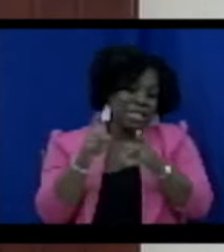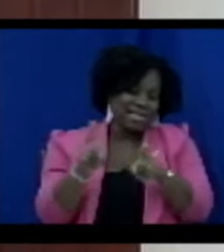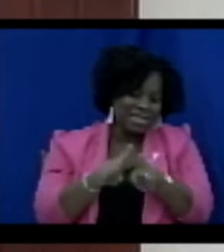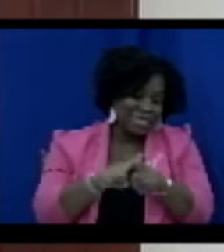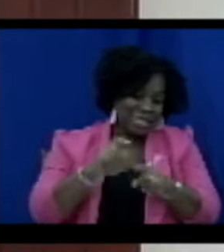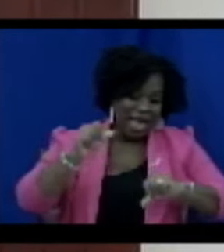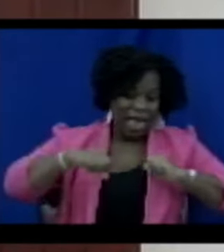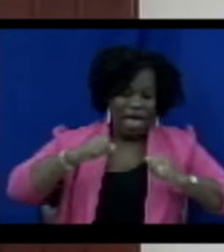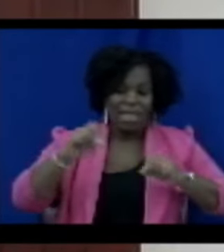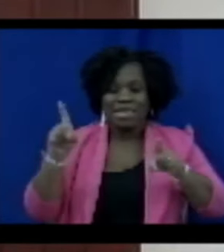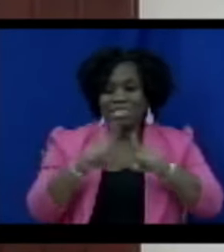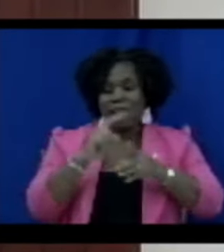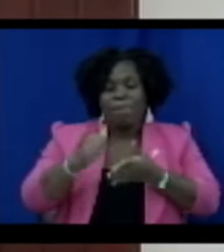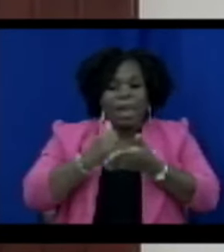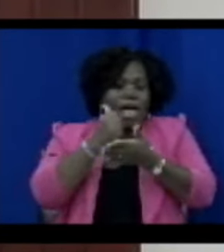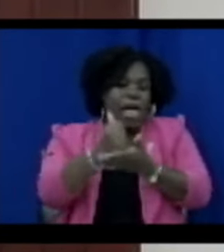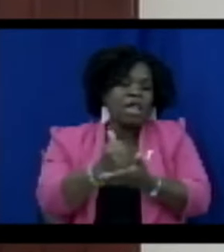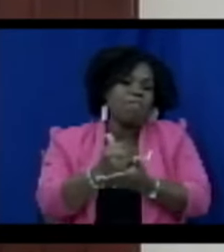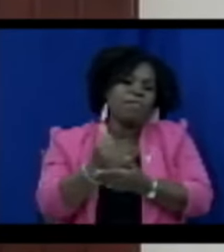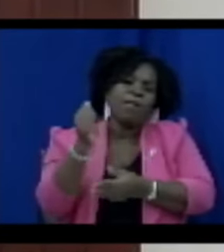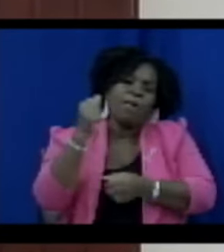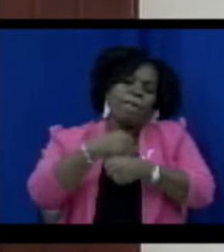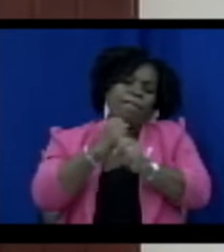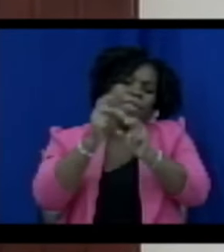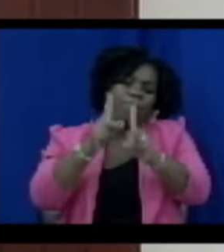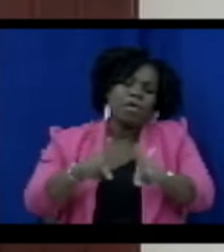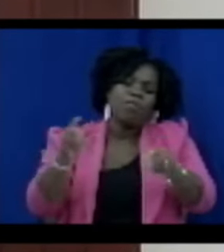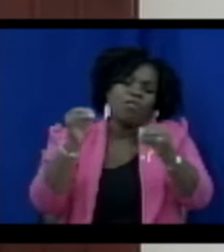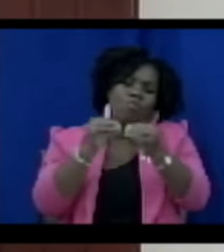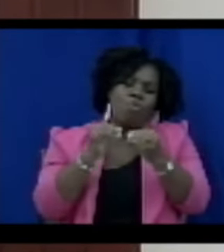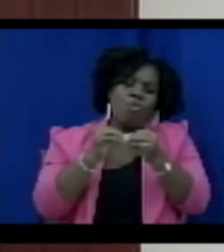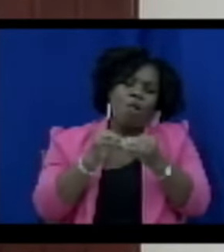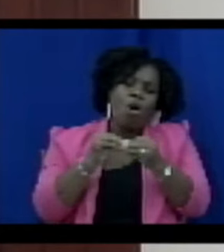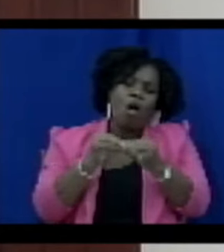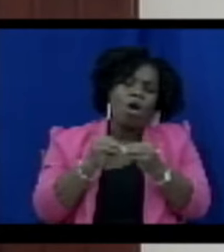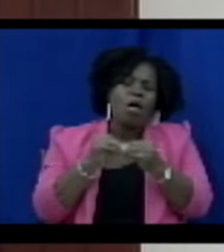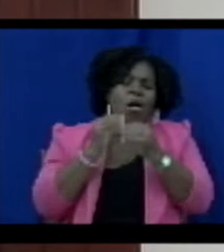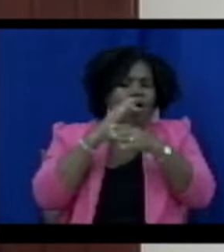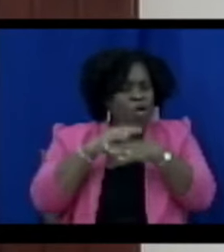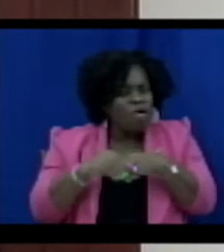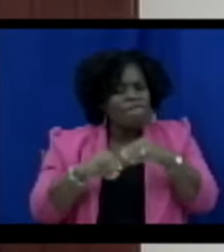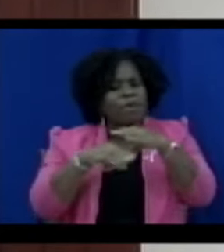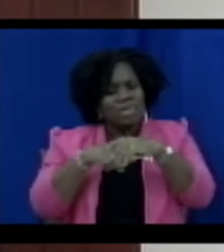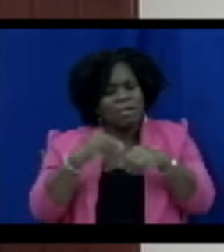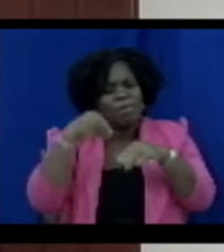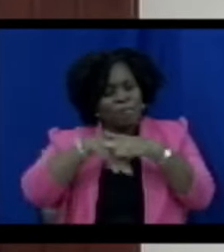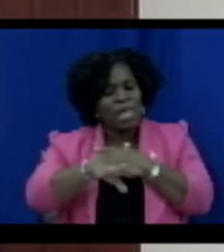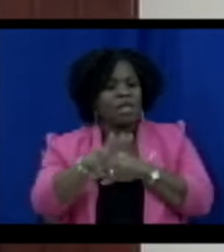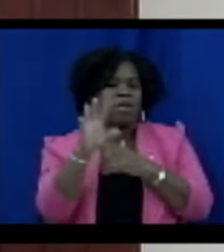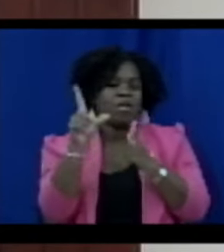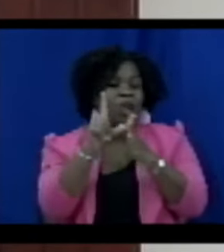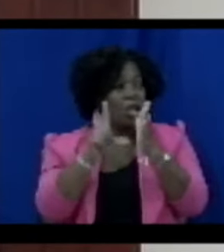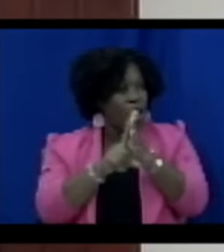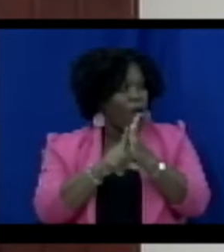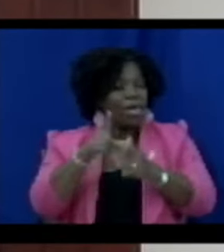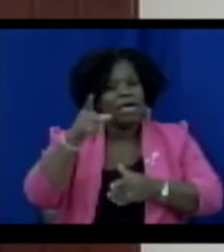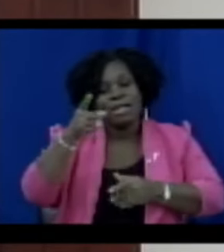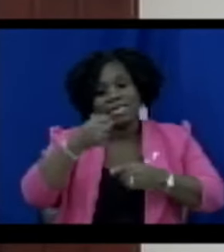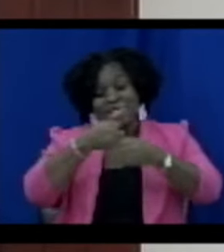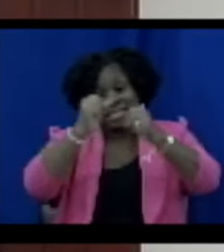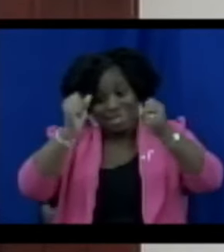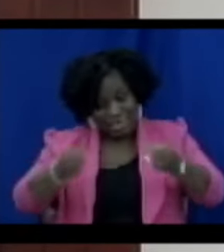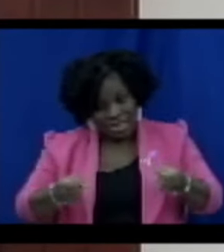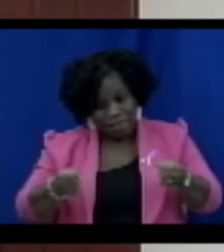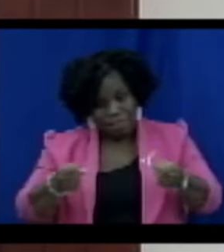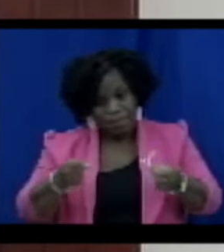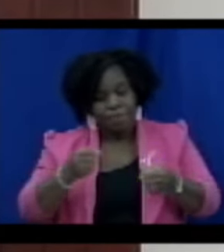dissuades individuals from resorting to illegal activities. Recovering the proceeds of crime acts as a formidable deterrent